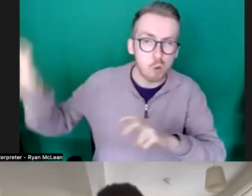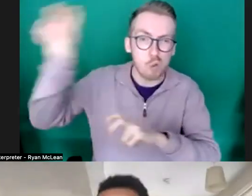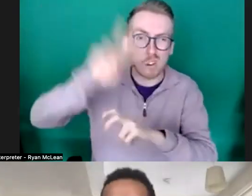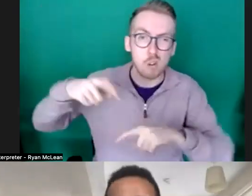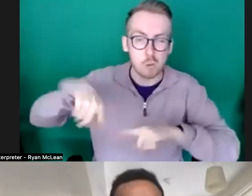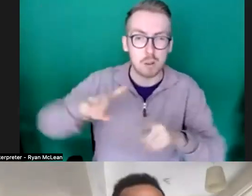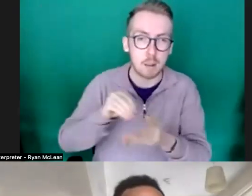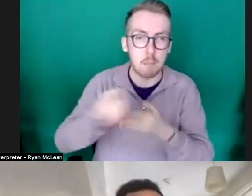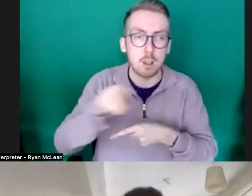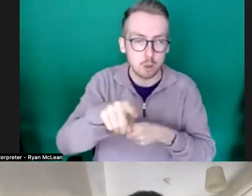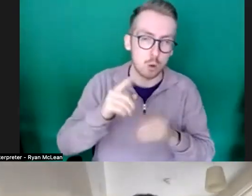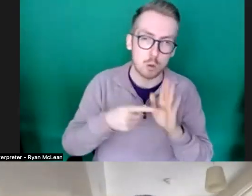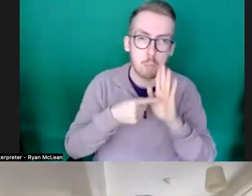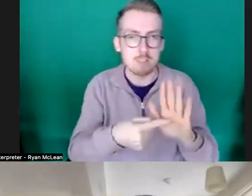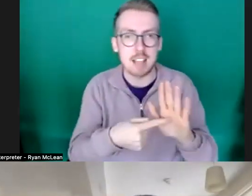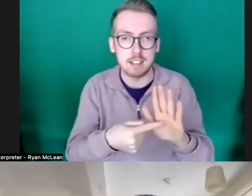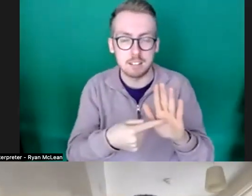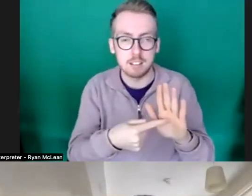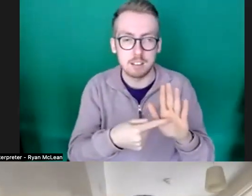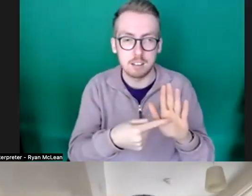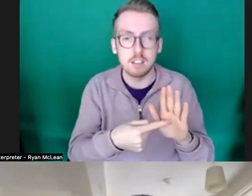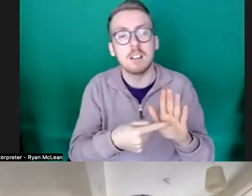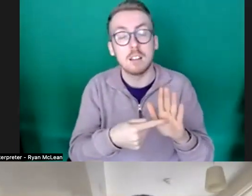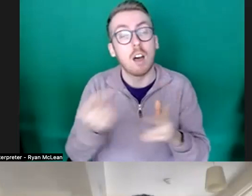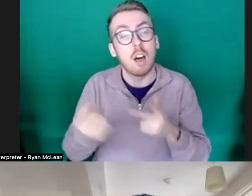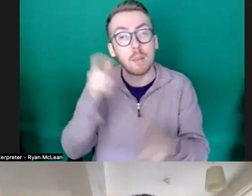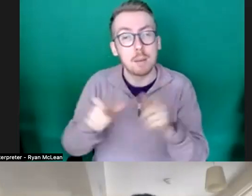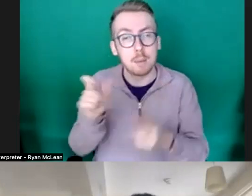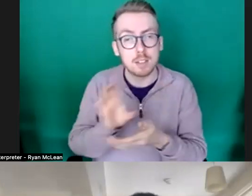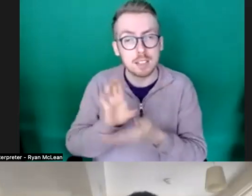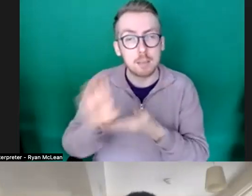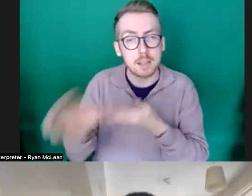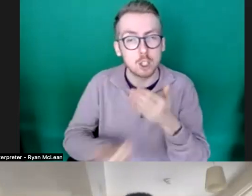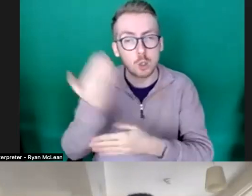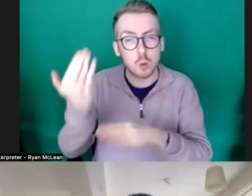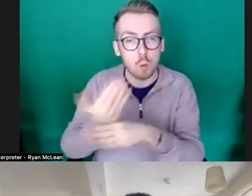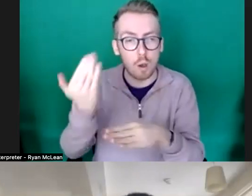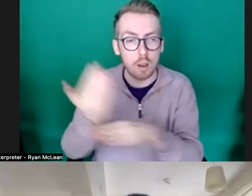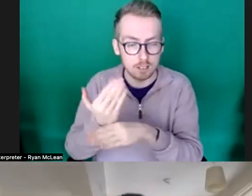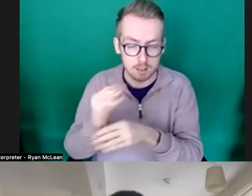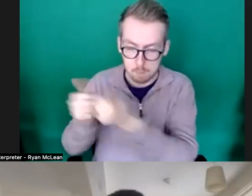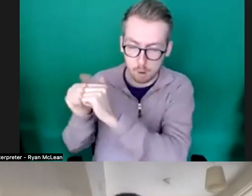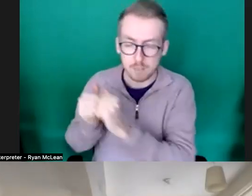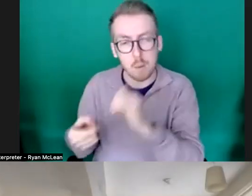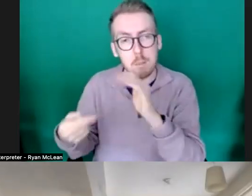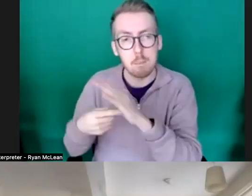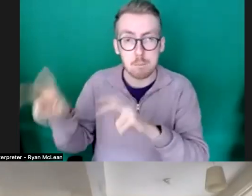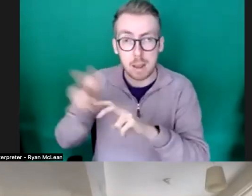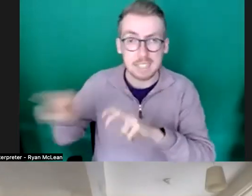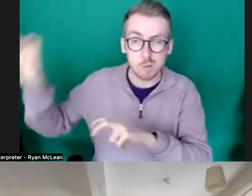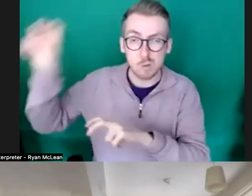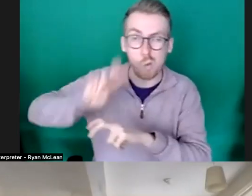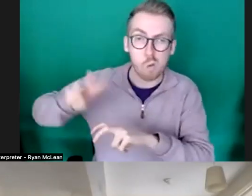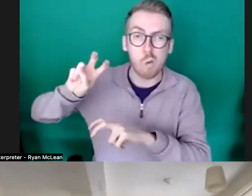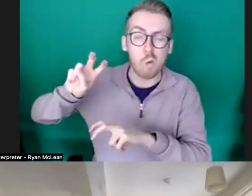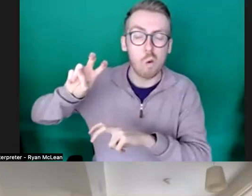present other people that where we're commissioning the new work the partners for the main touring the partners will put in particular money